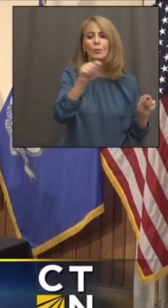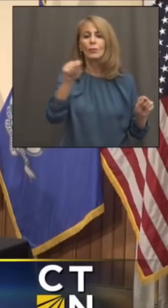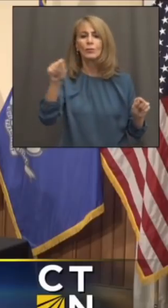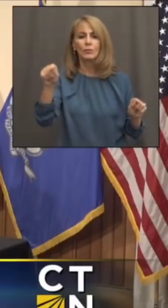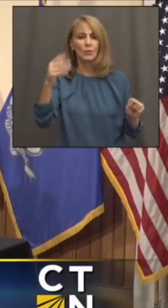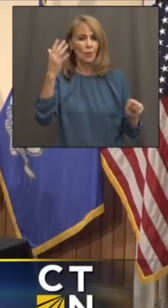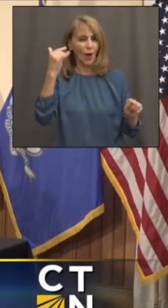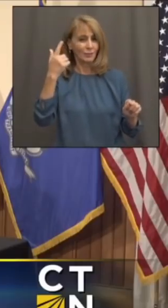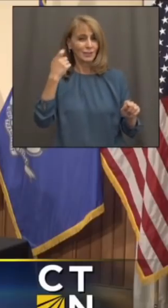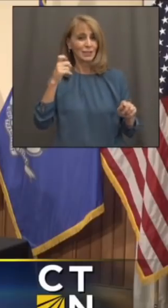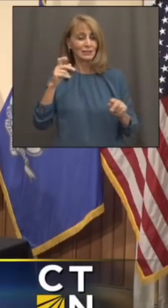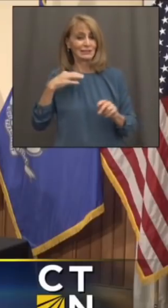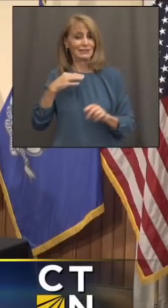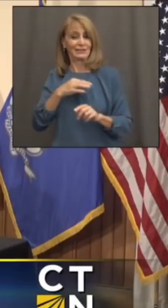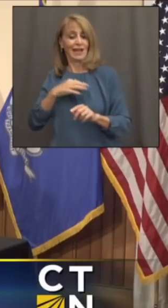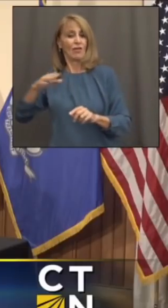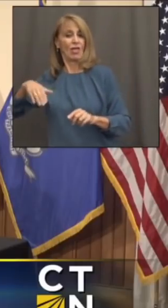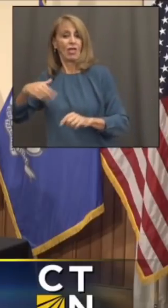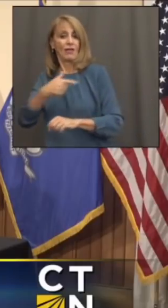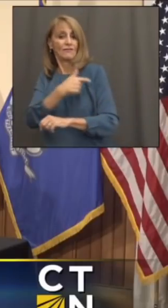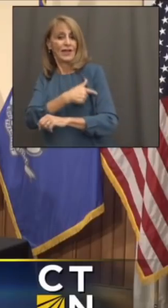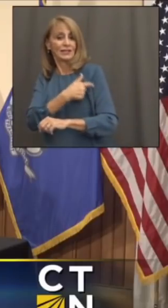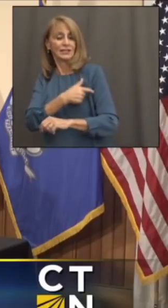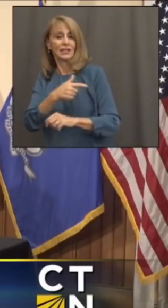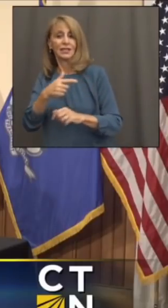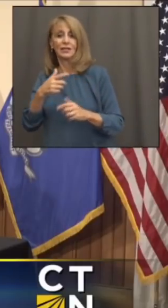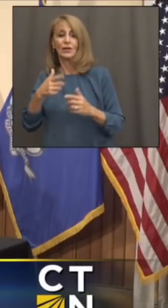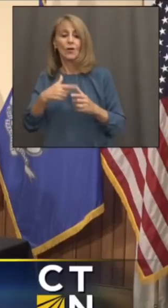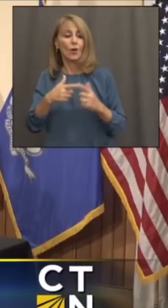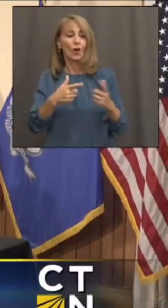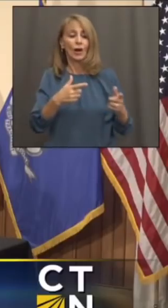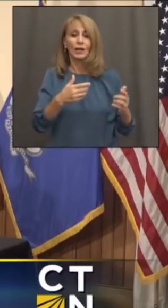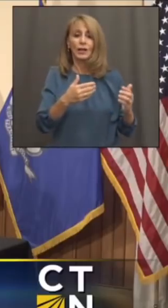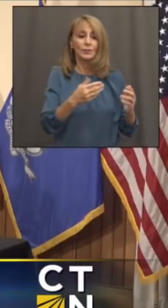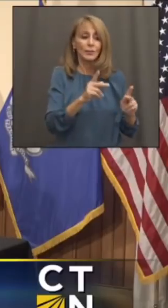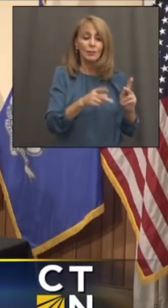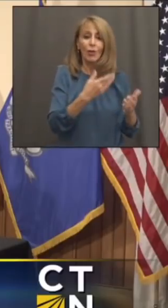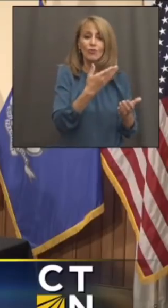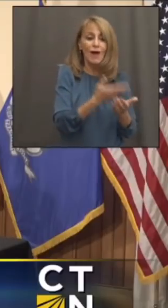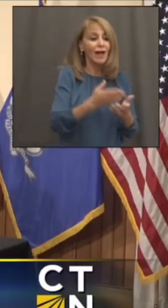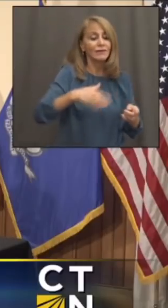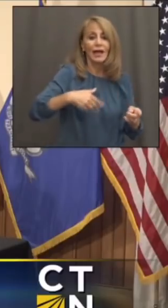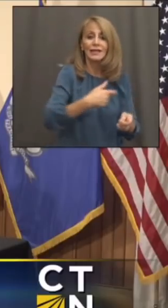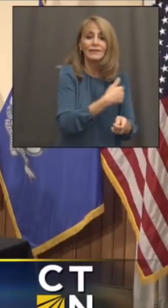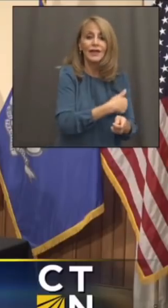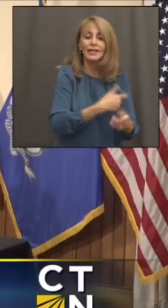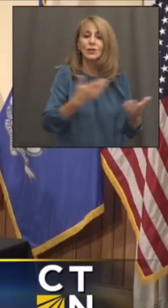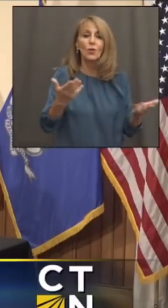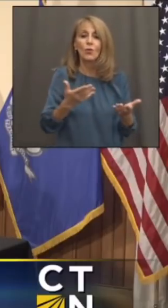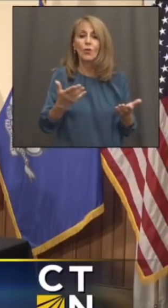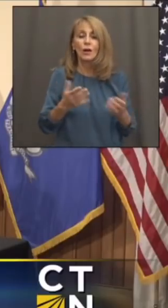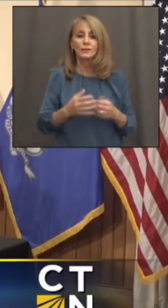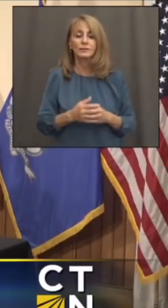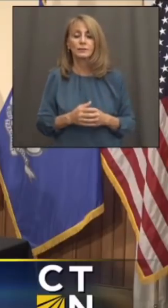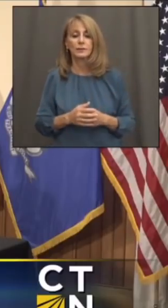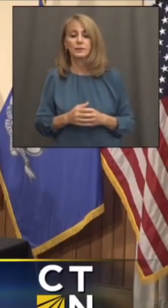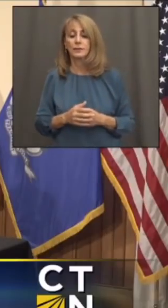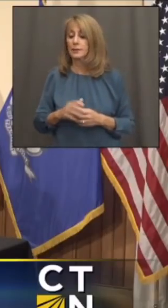to unvaccinated staff, to new admissions? What are we seeing? Josh, want that one?